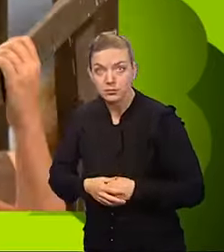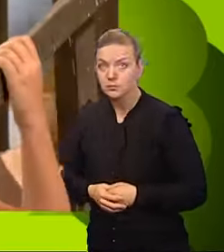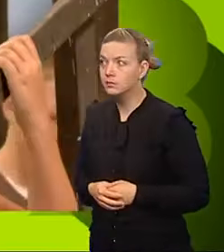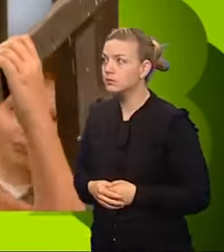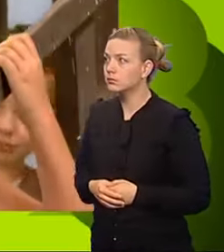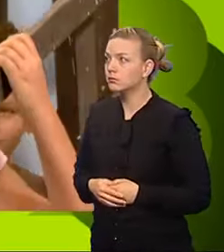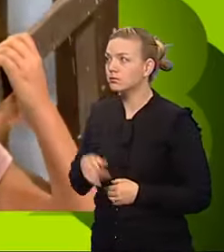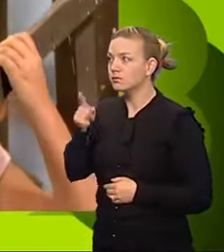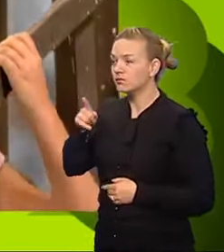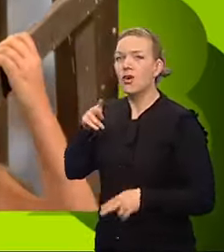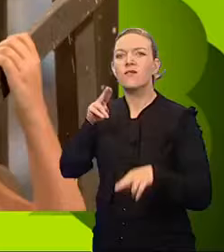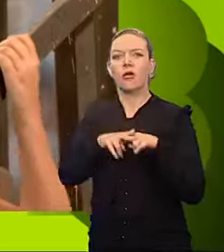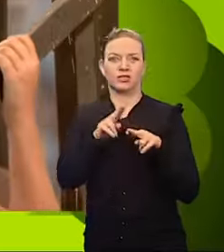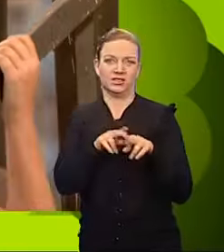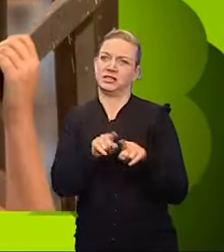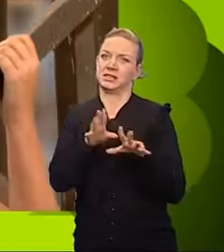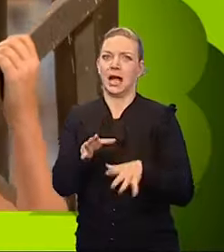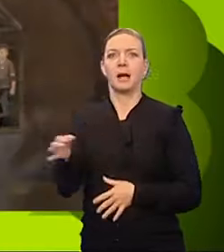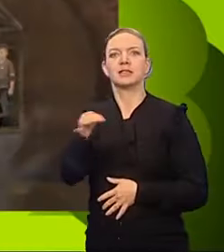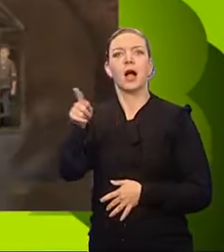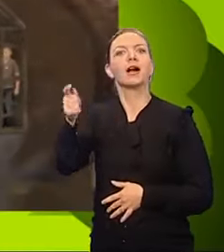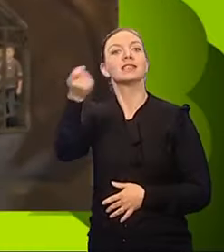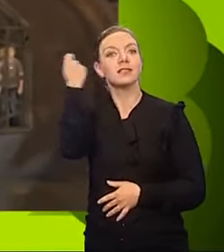And Florence is a town in Italy.